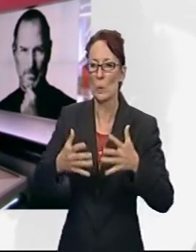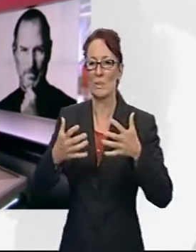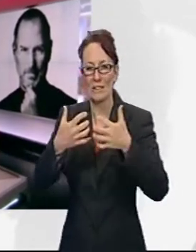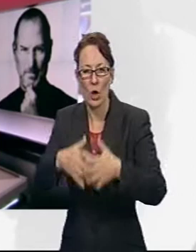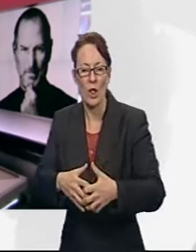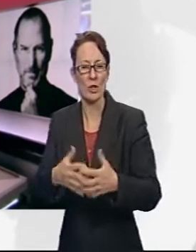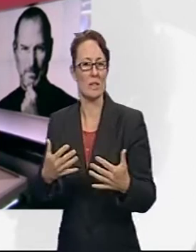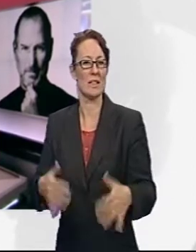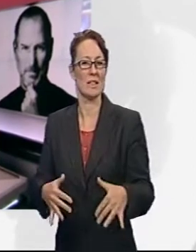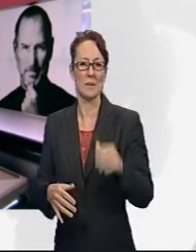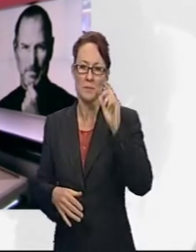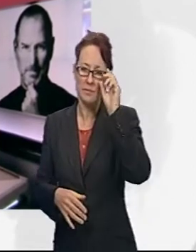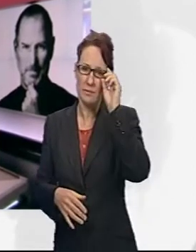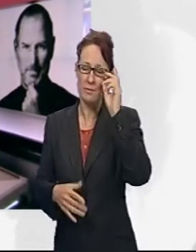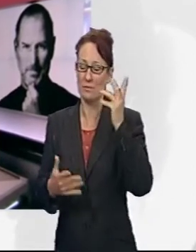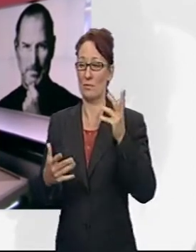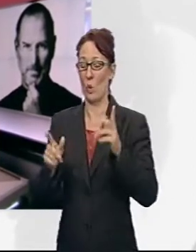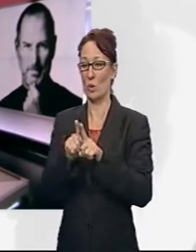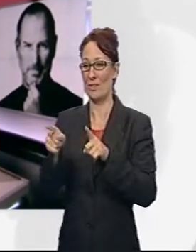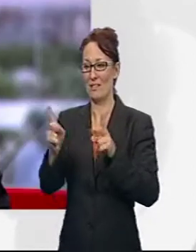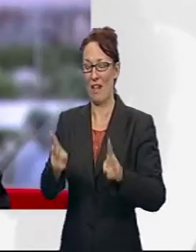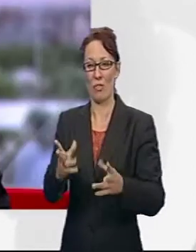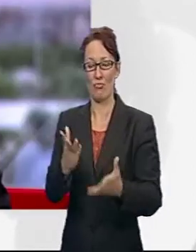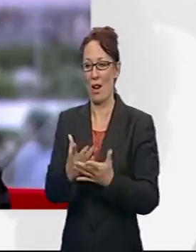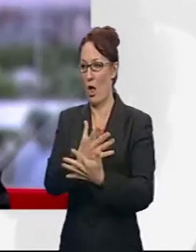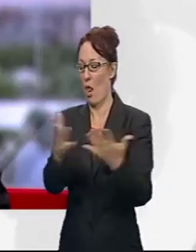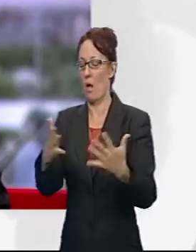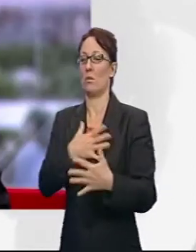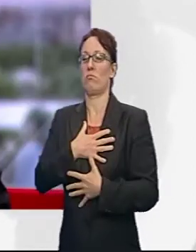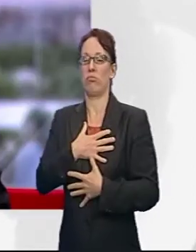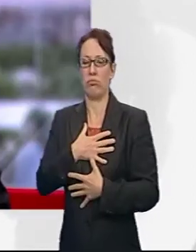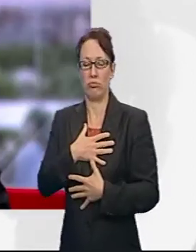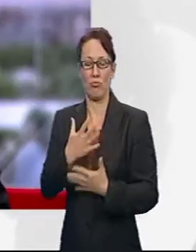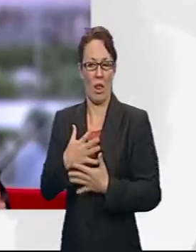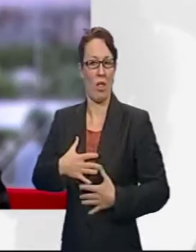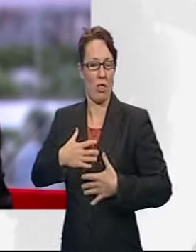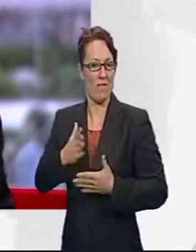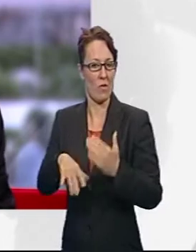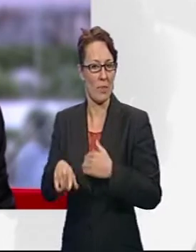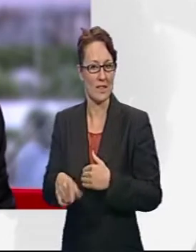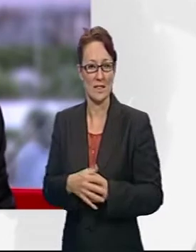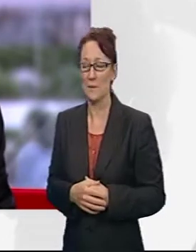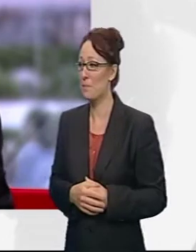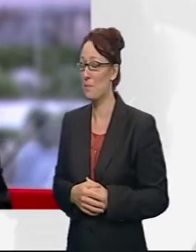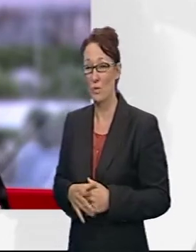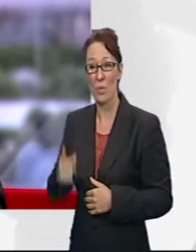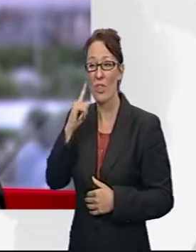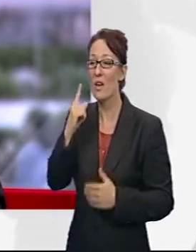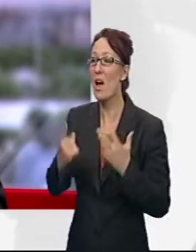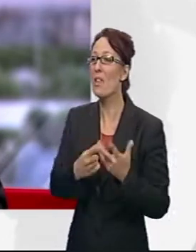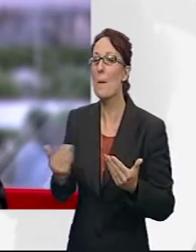and and his death has had a massive impact today it's extraordinary you can't think of another business leader